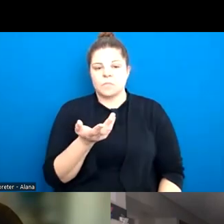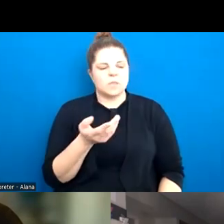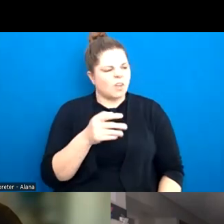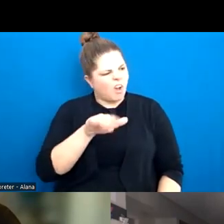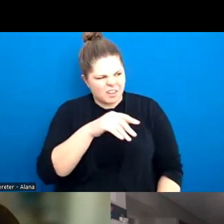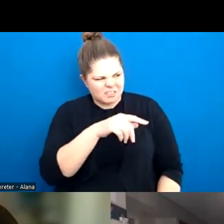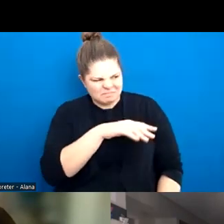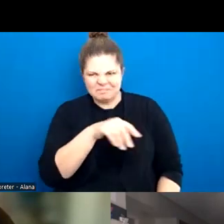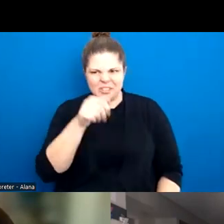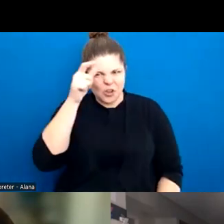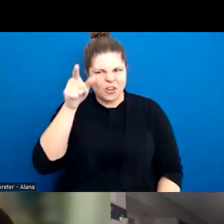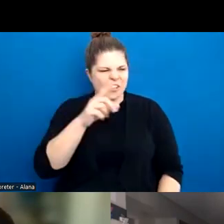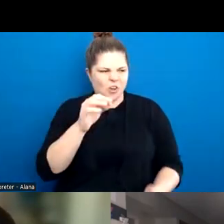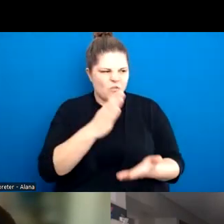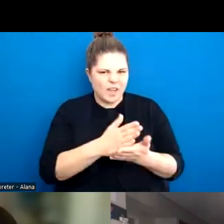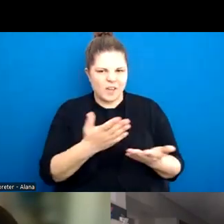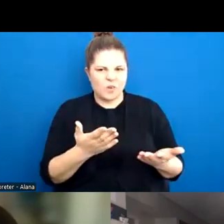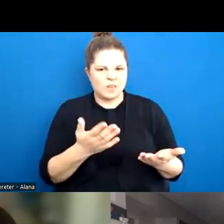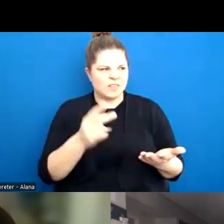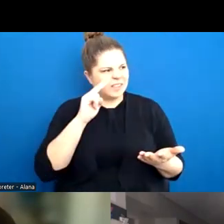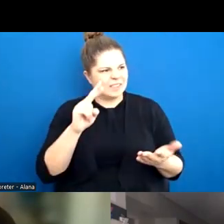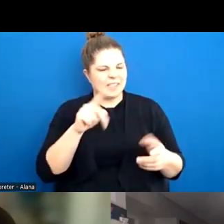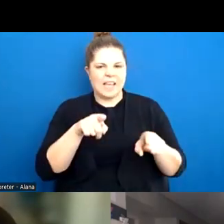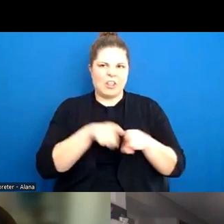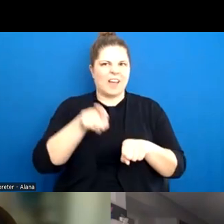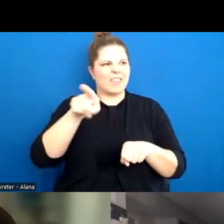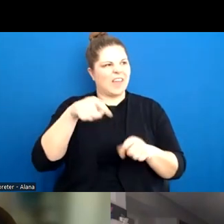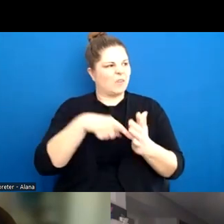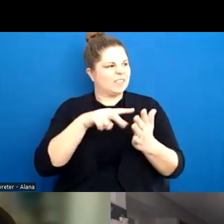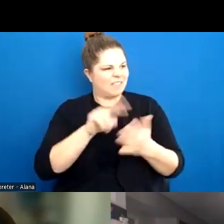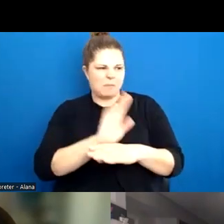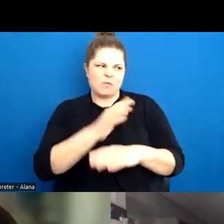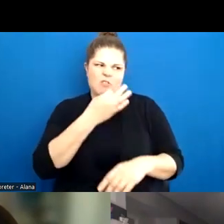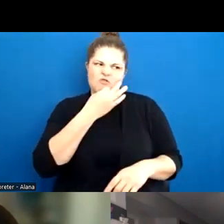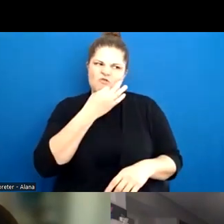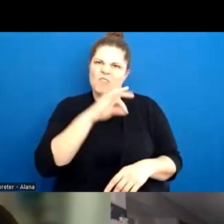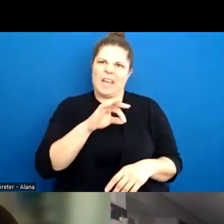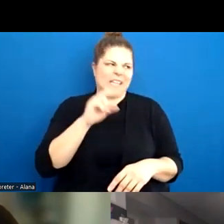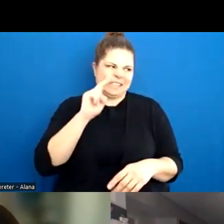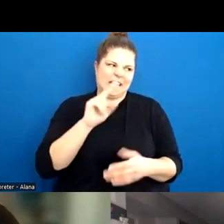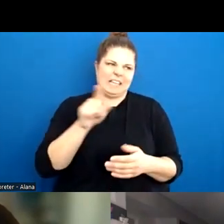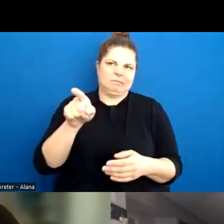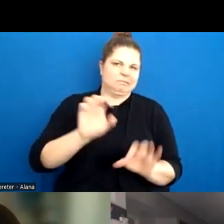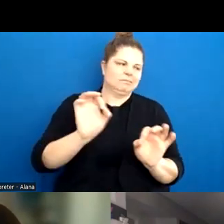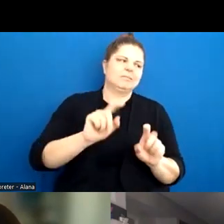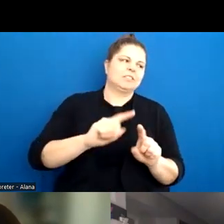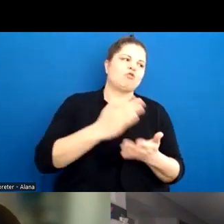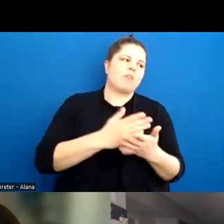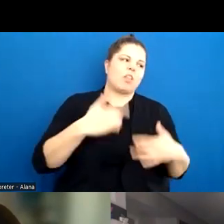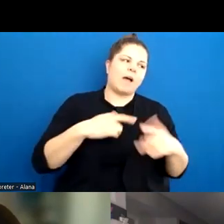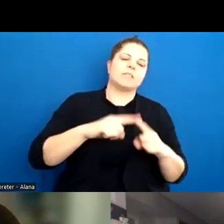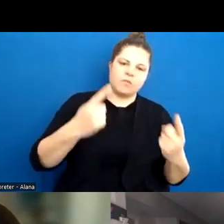it's, it's quite rare to see healthy intimacy, um, modeled in everyday life in that way. So we do really need to actively have these conversations